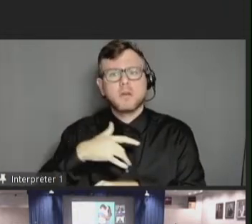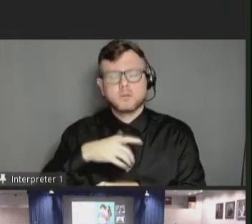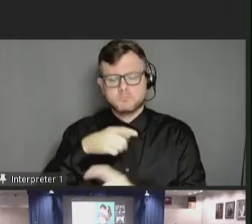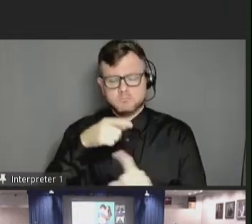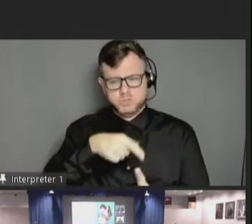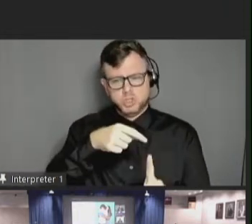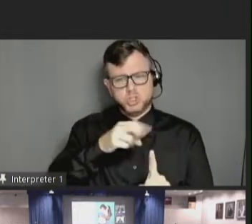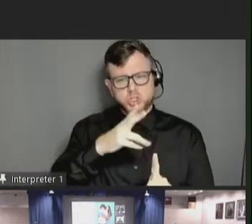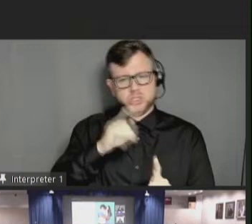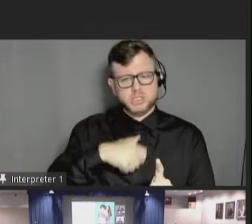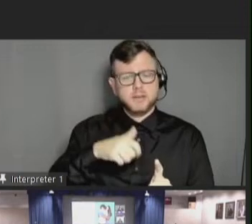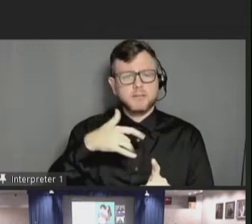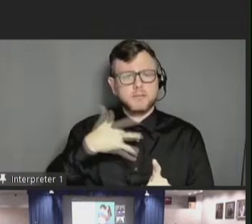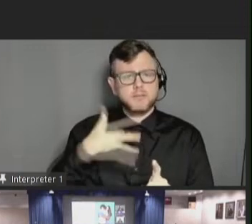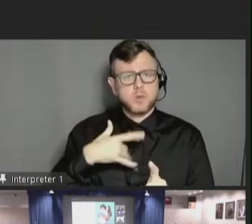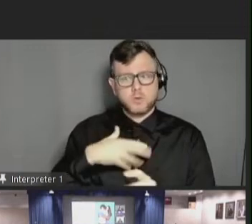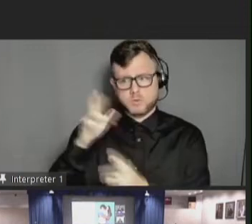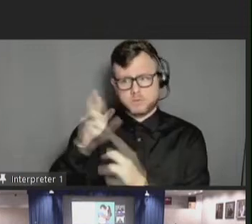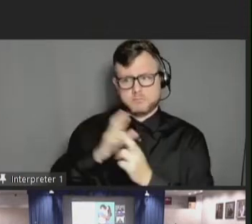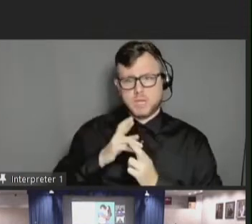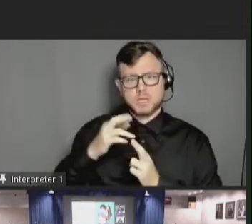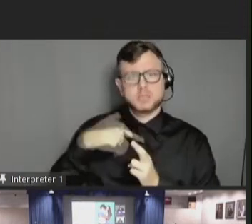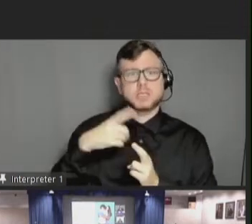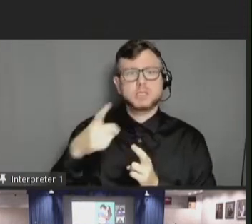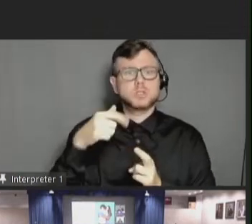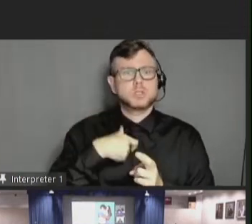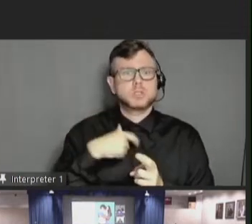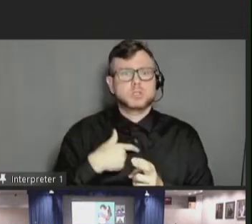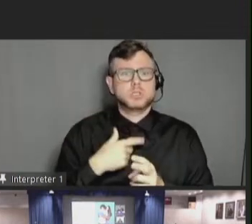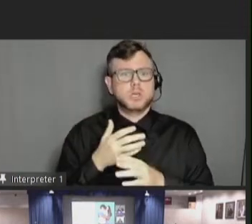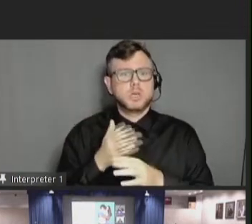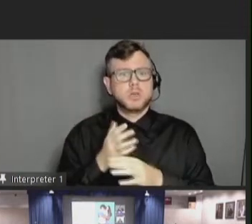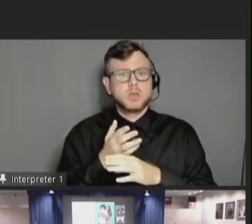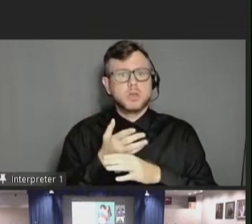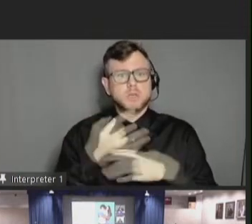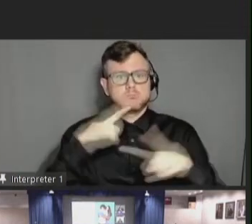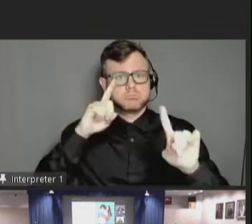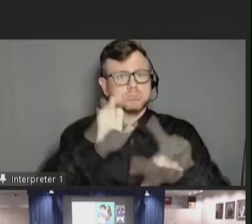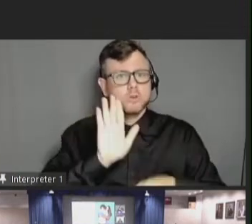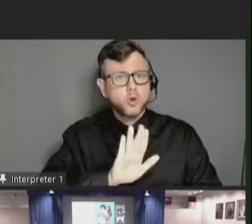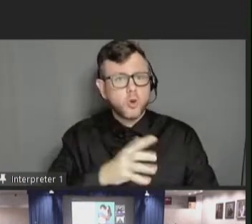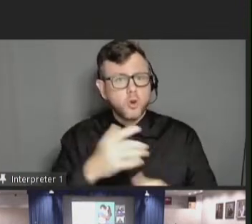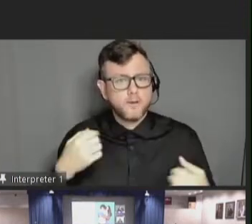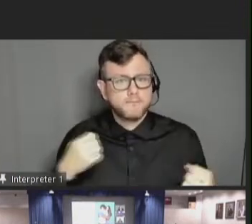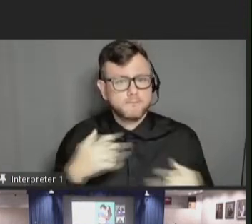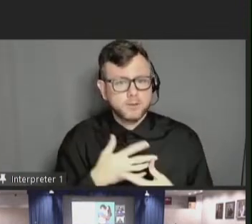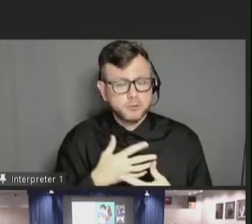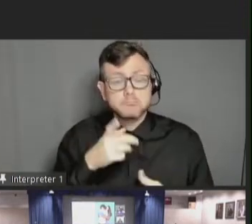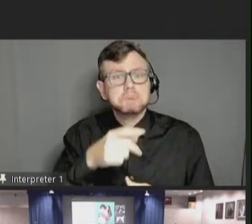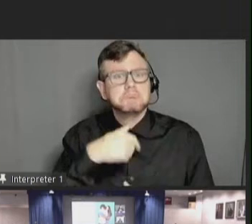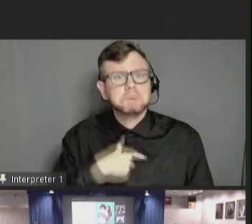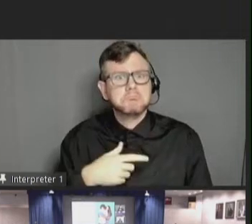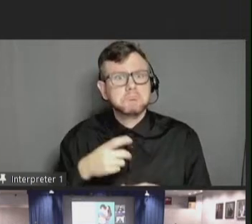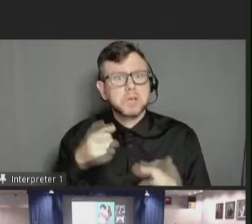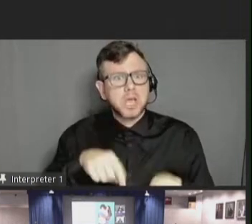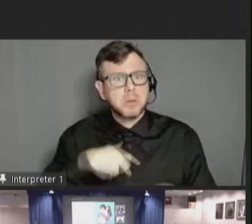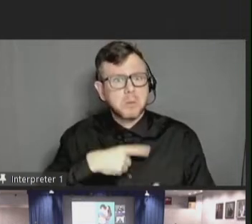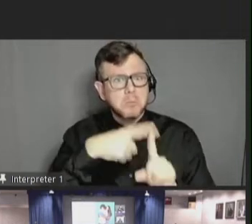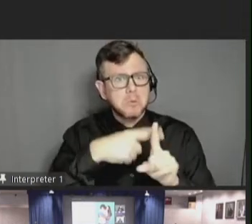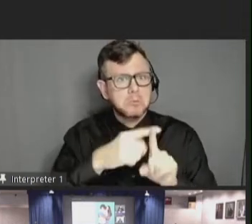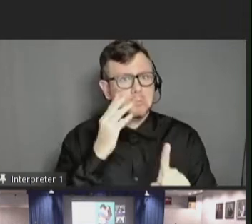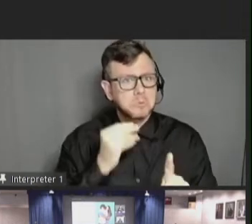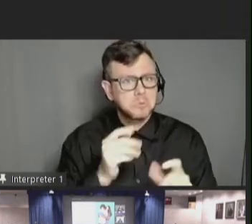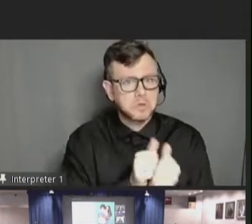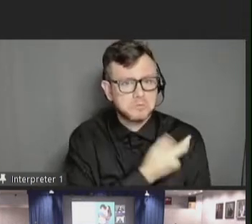Today helped her move past her fears and actually have a positive vaccine experience. There was no